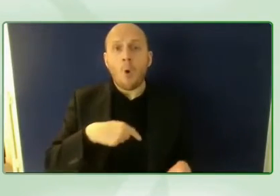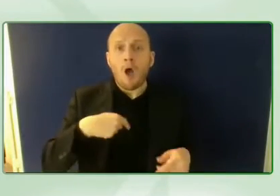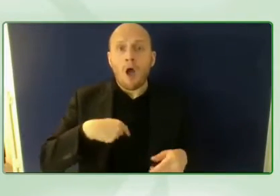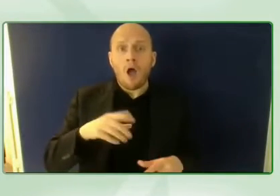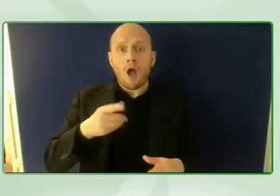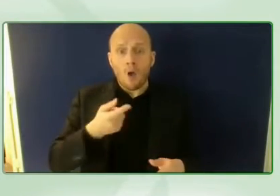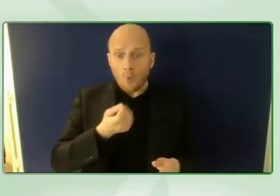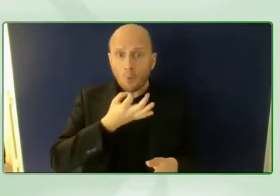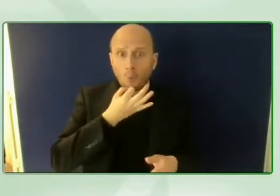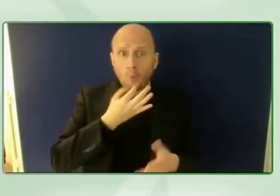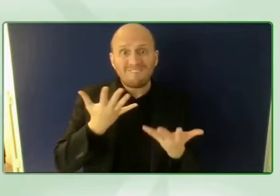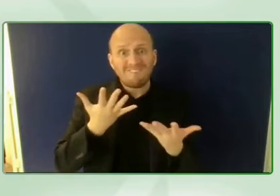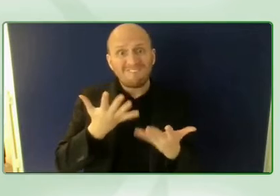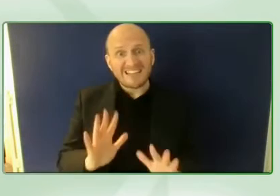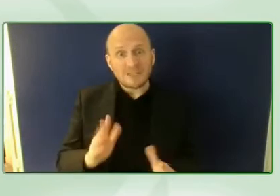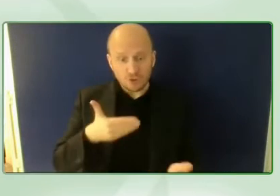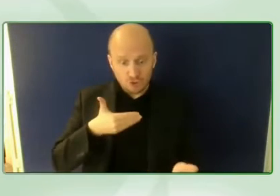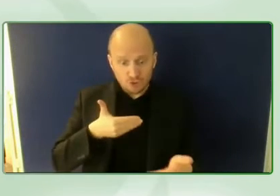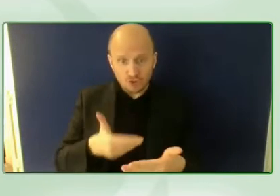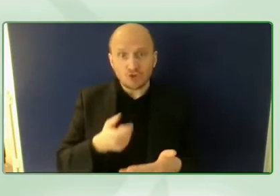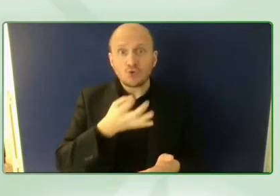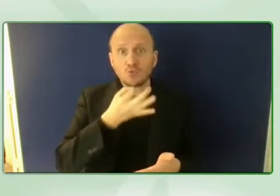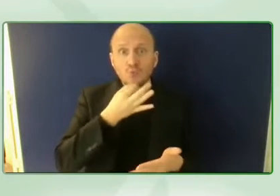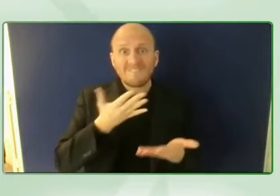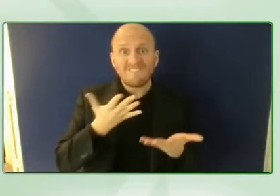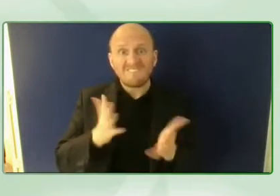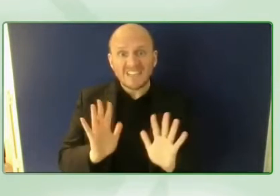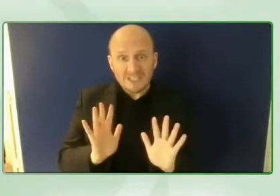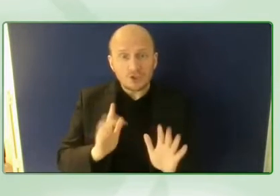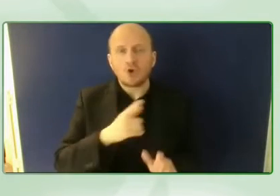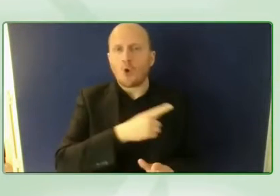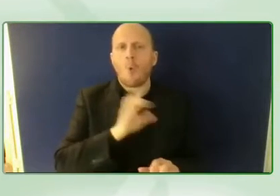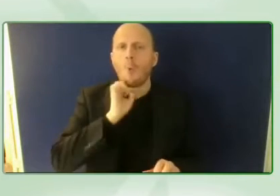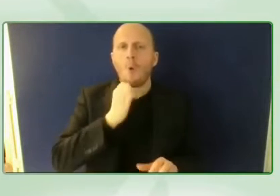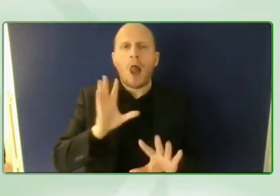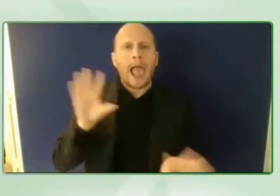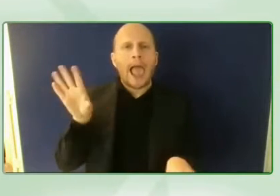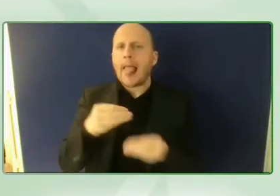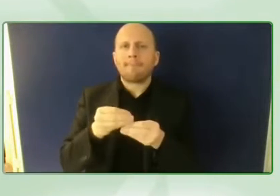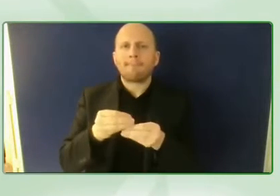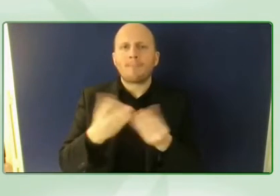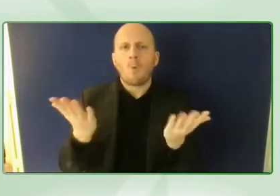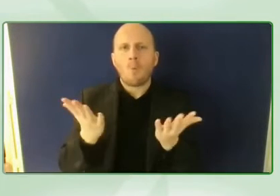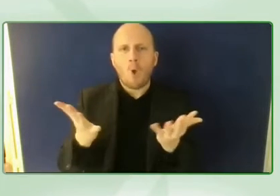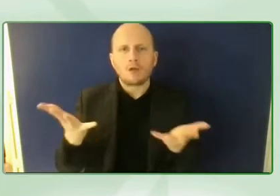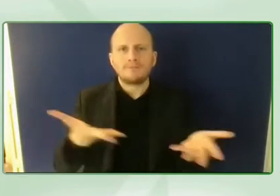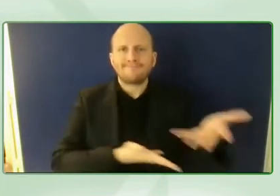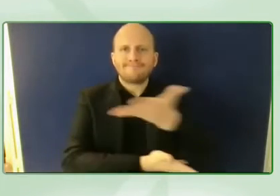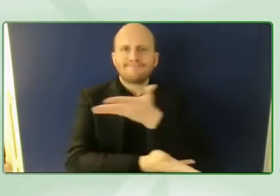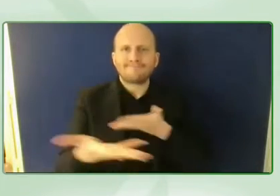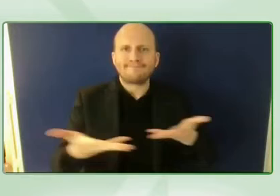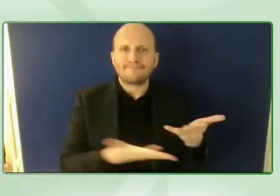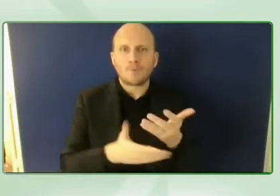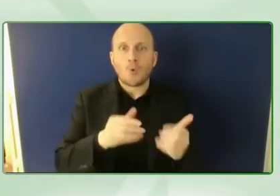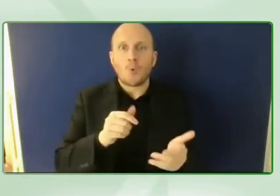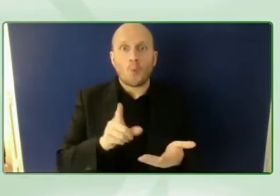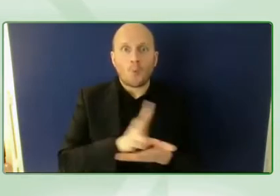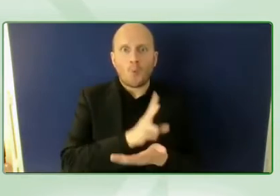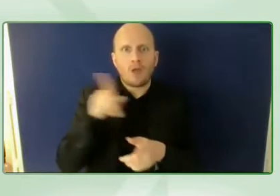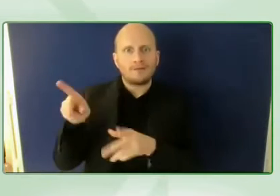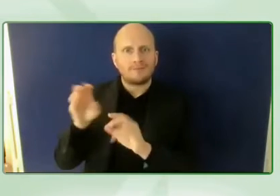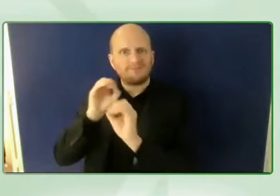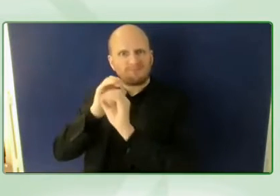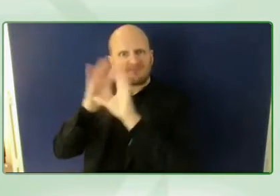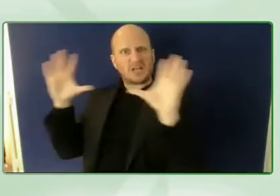summarize in a visual manner what we spoke about so i just wanted to you for everyone online and in person to have the full picture here at the